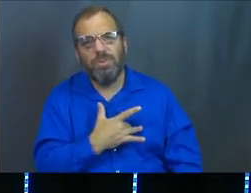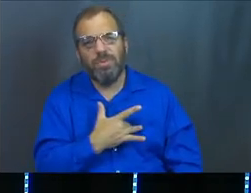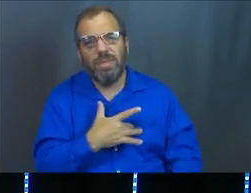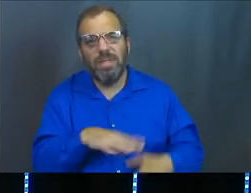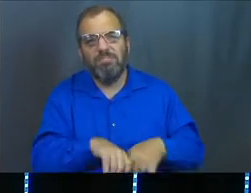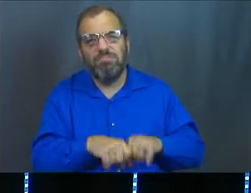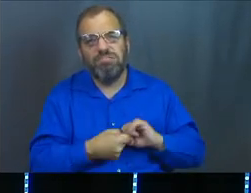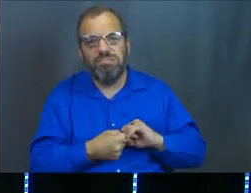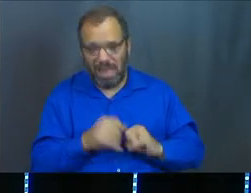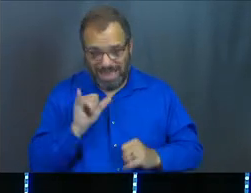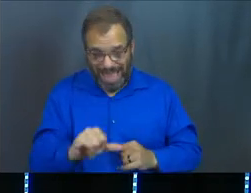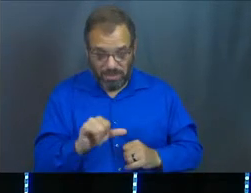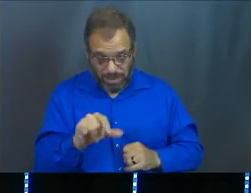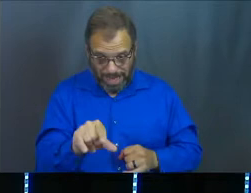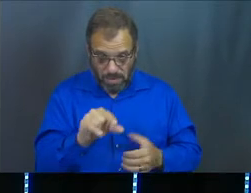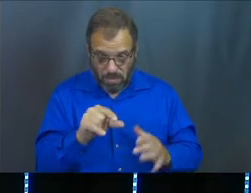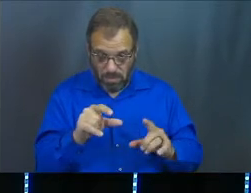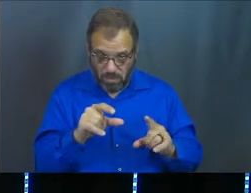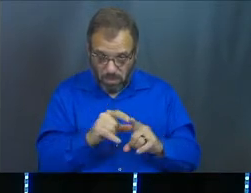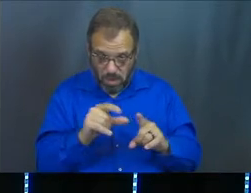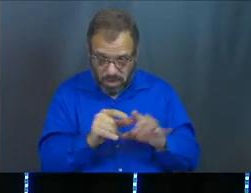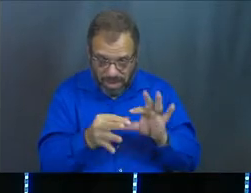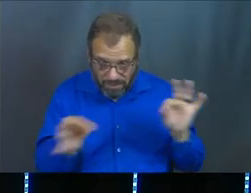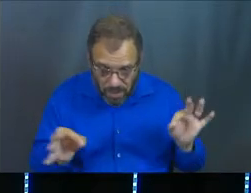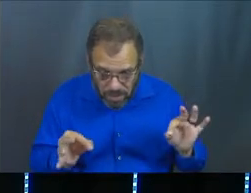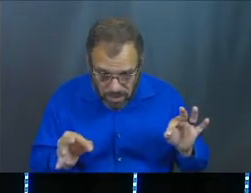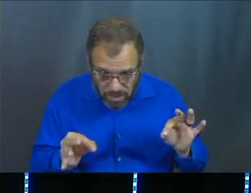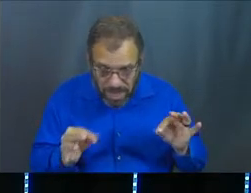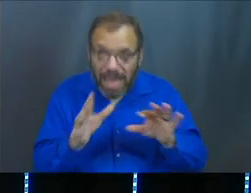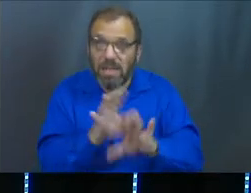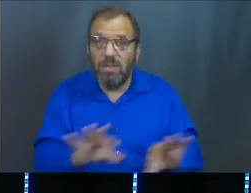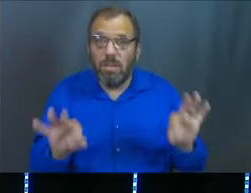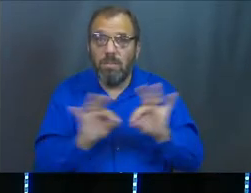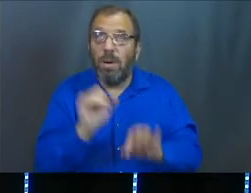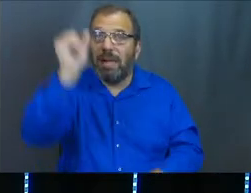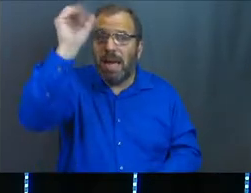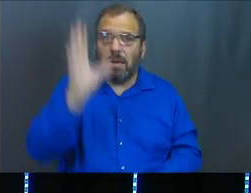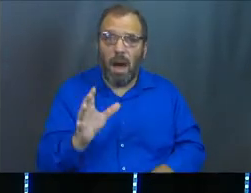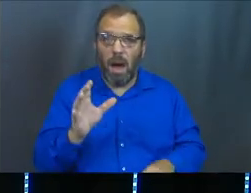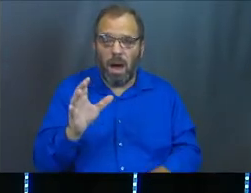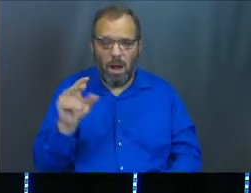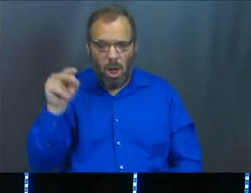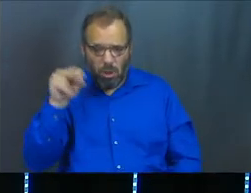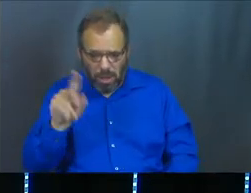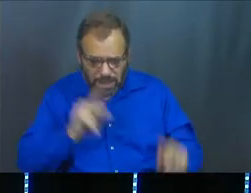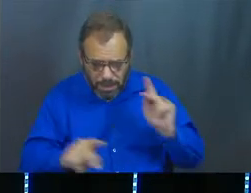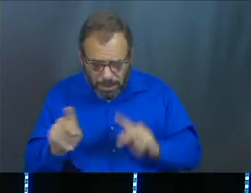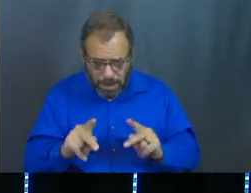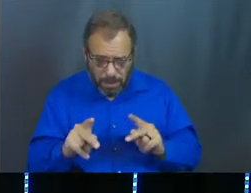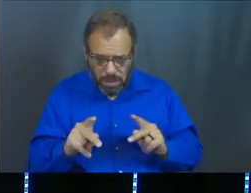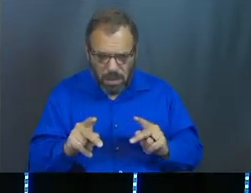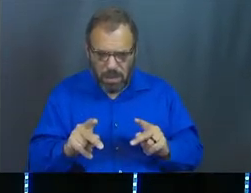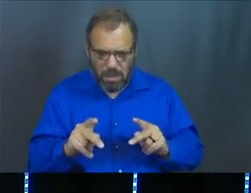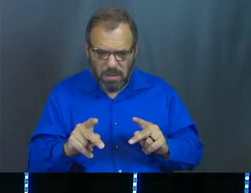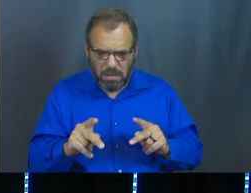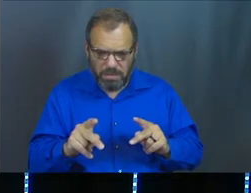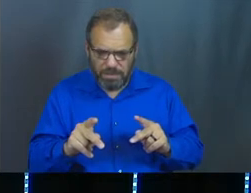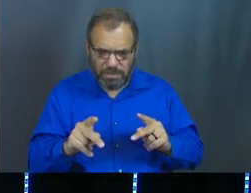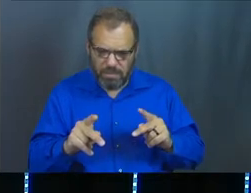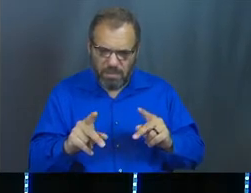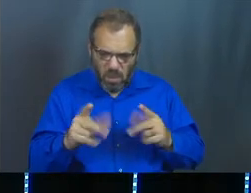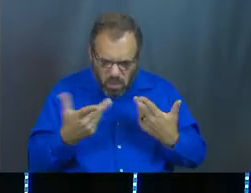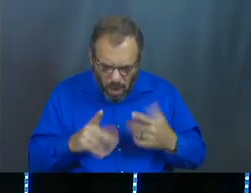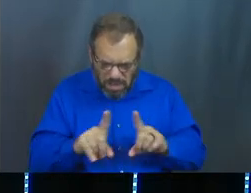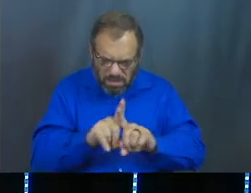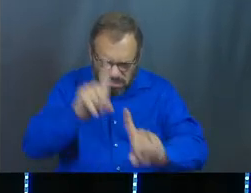That's what that word is saying there. And it matters to us that God does not look at those people who are choosing eternity apart